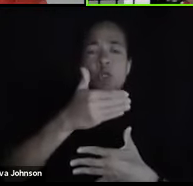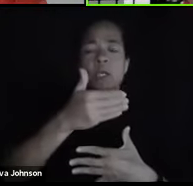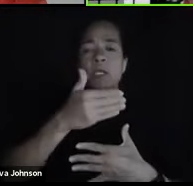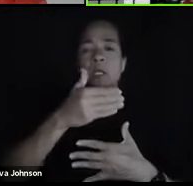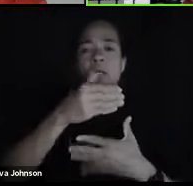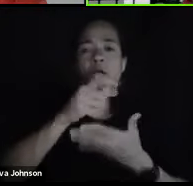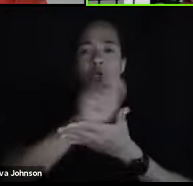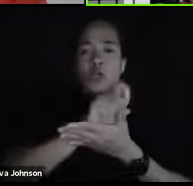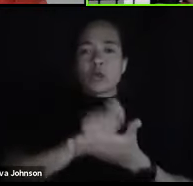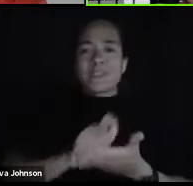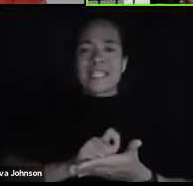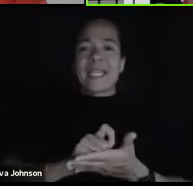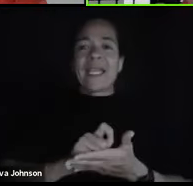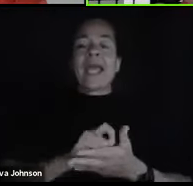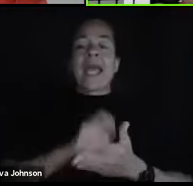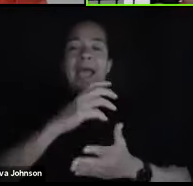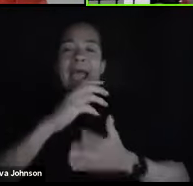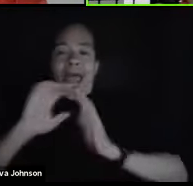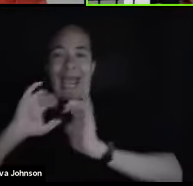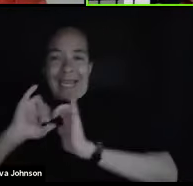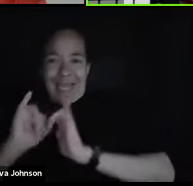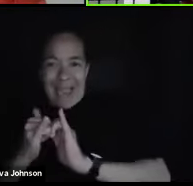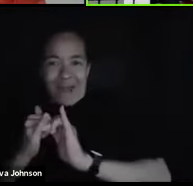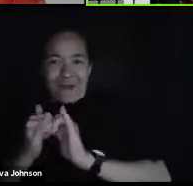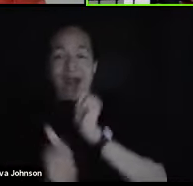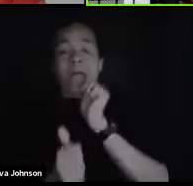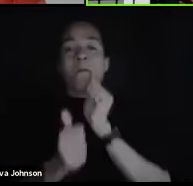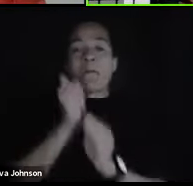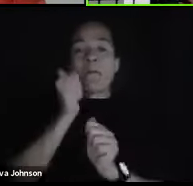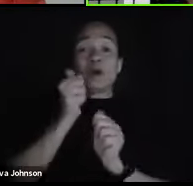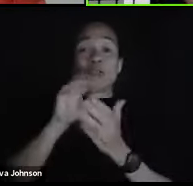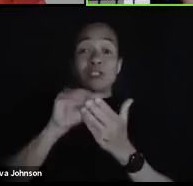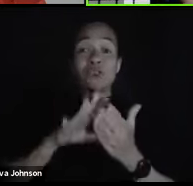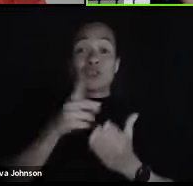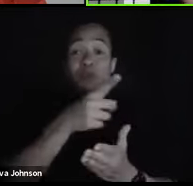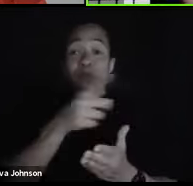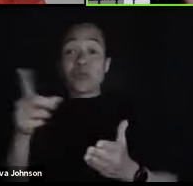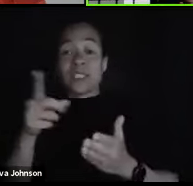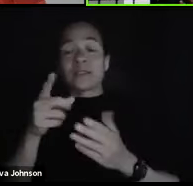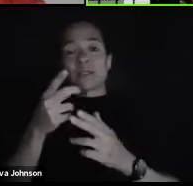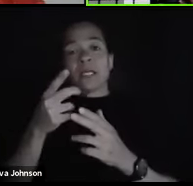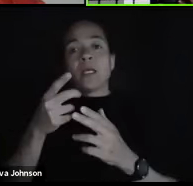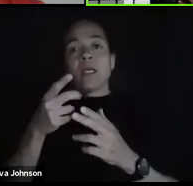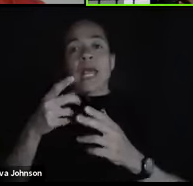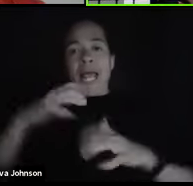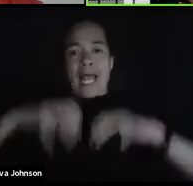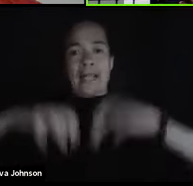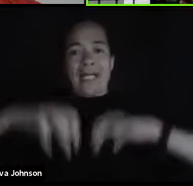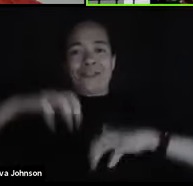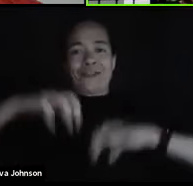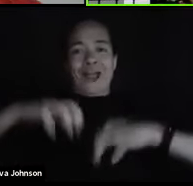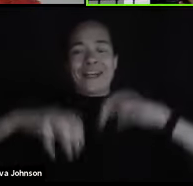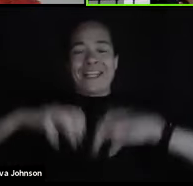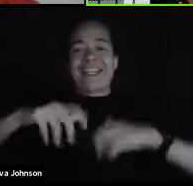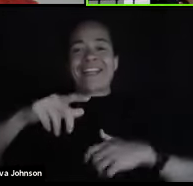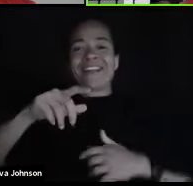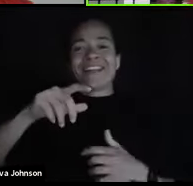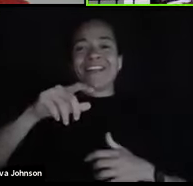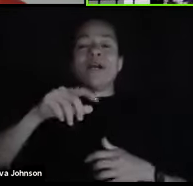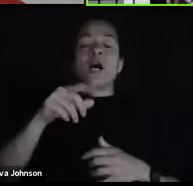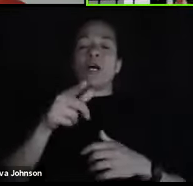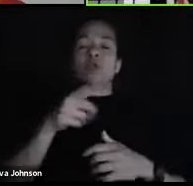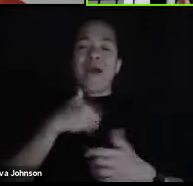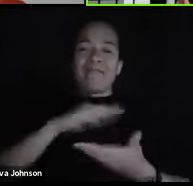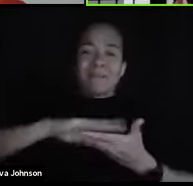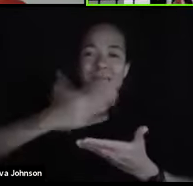mechanism most students at this point take notes electronically. You have a tablet, you have a laptop